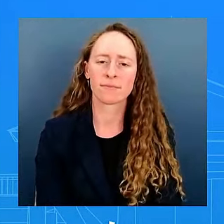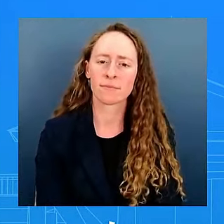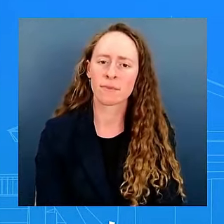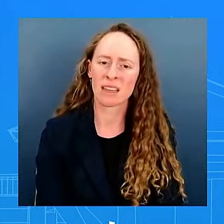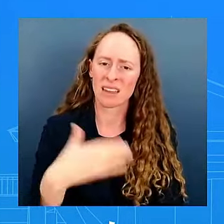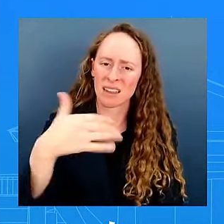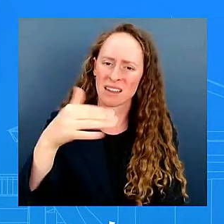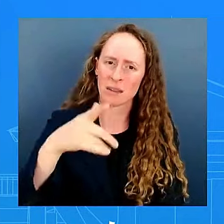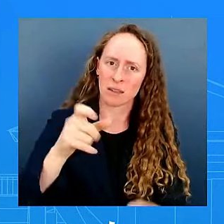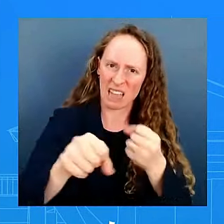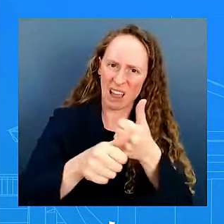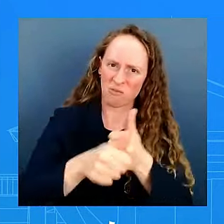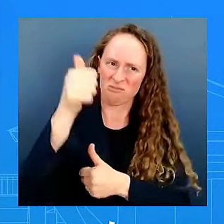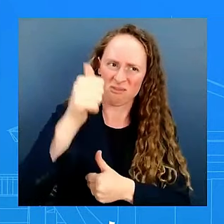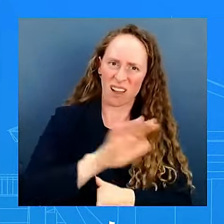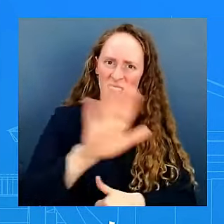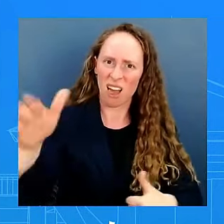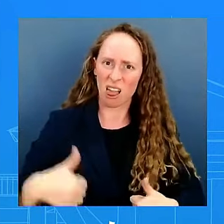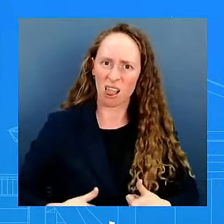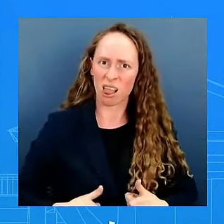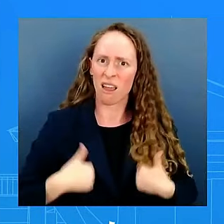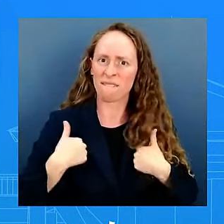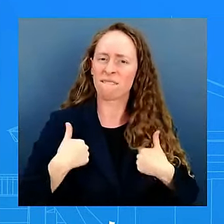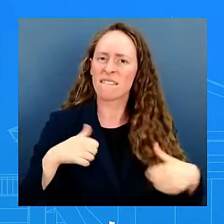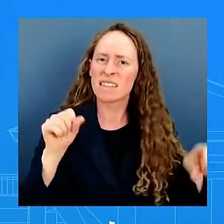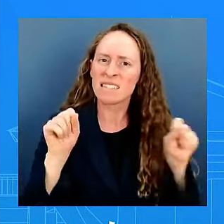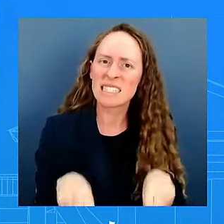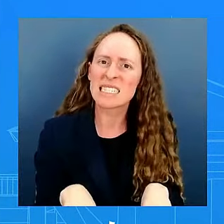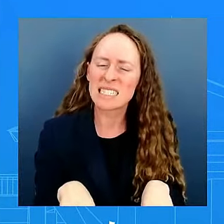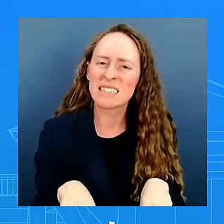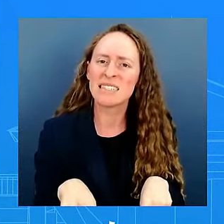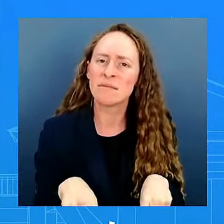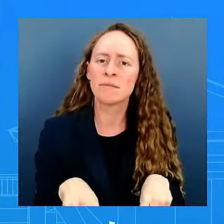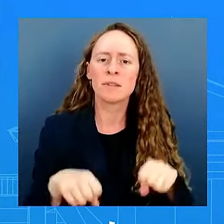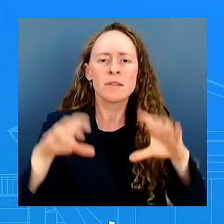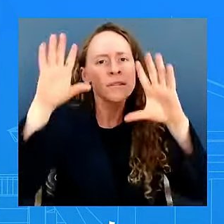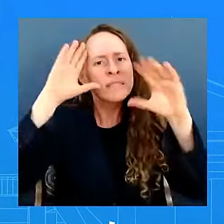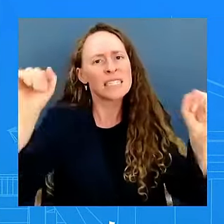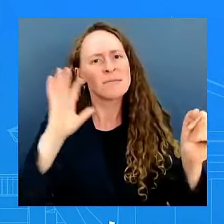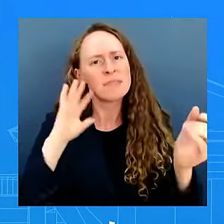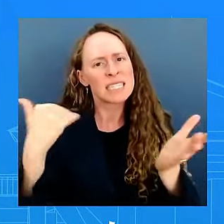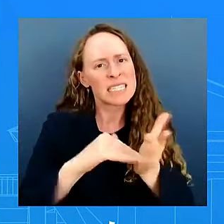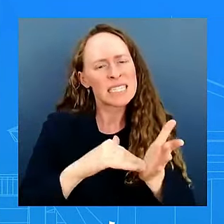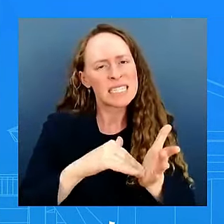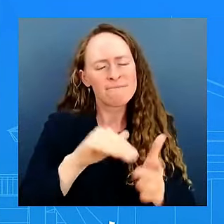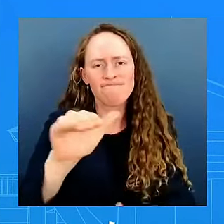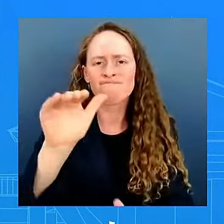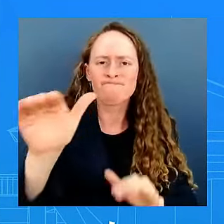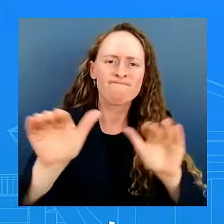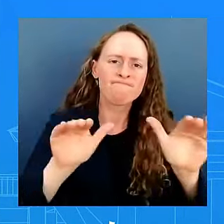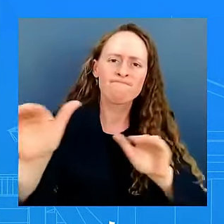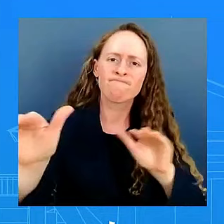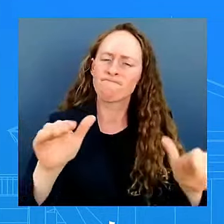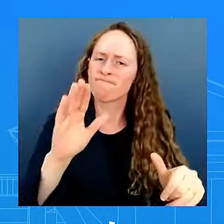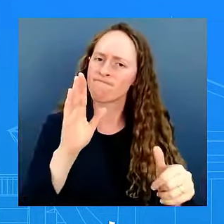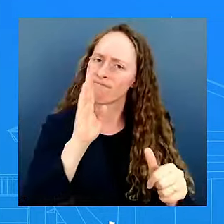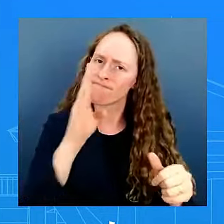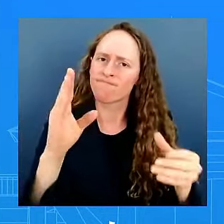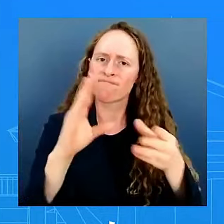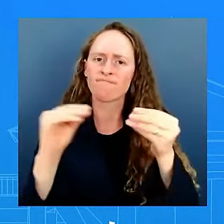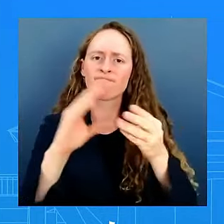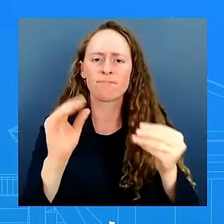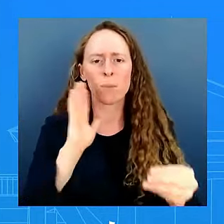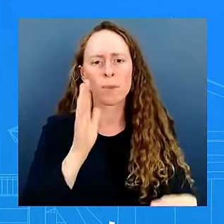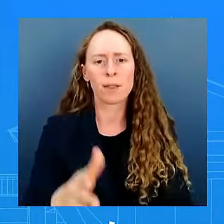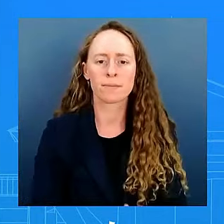is going to continue to stand up and speak against it go ahead patsy thank you corinne